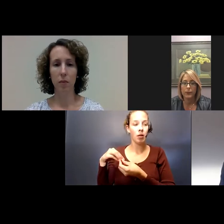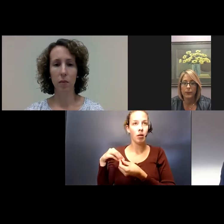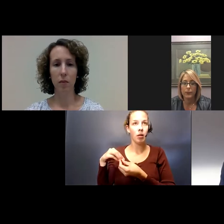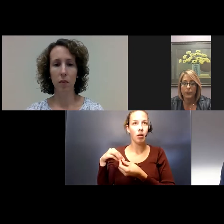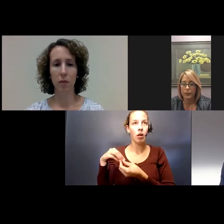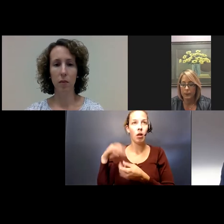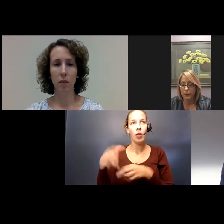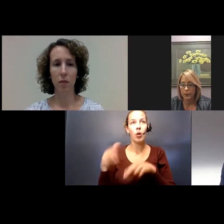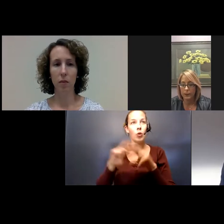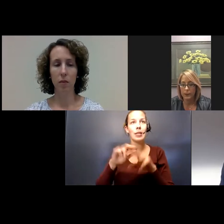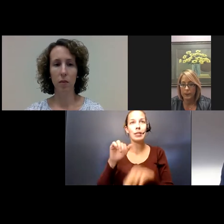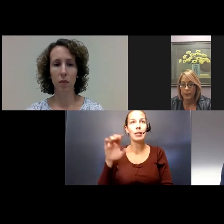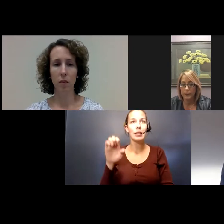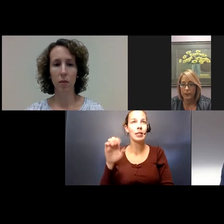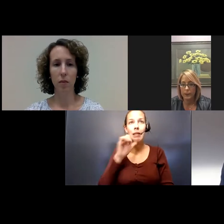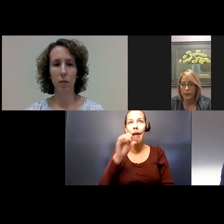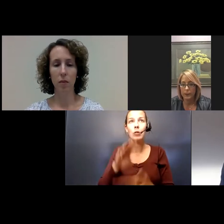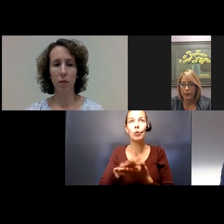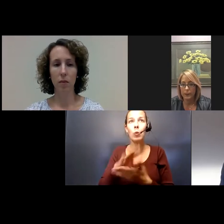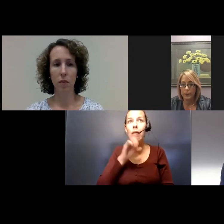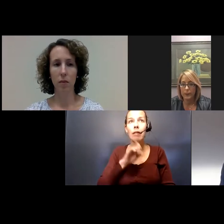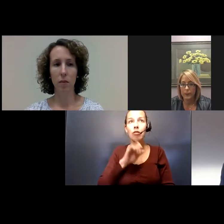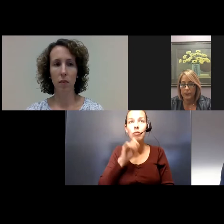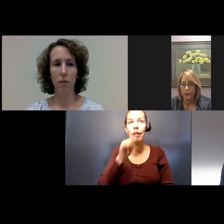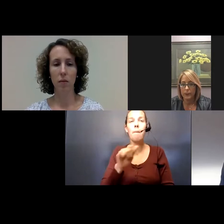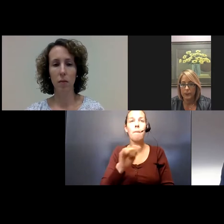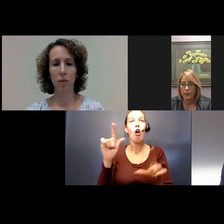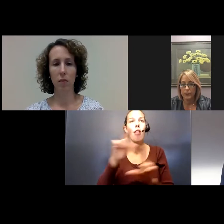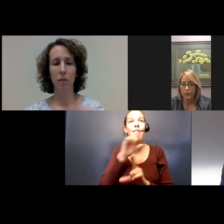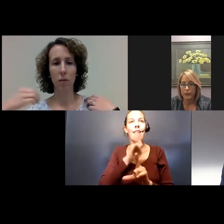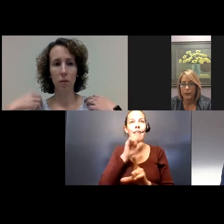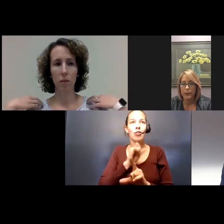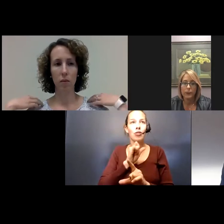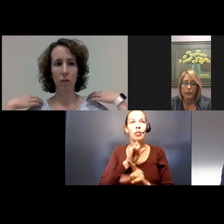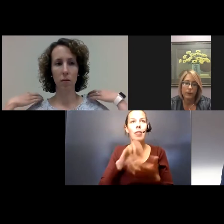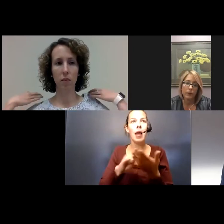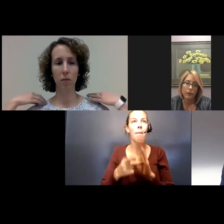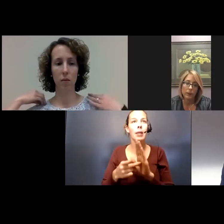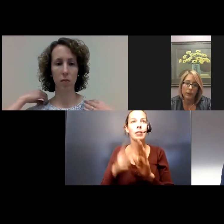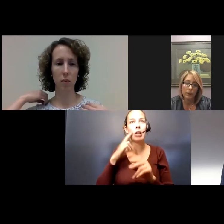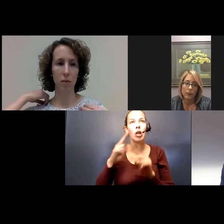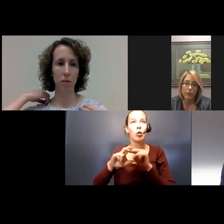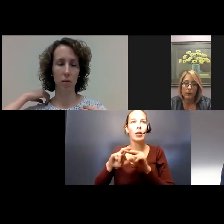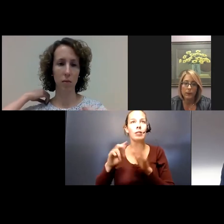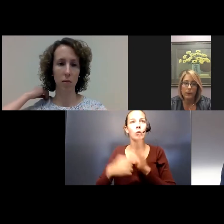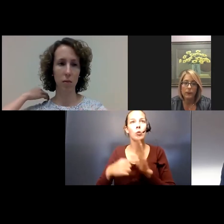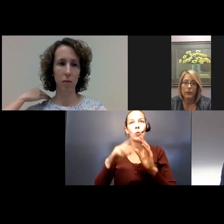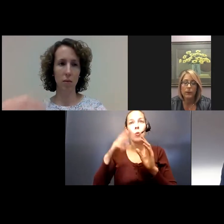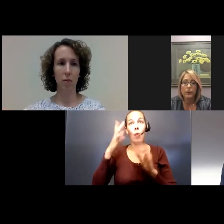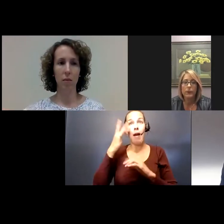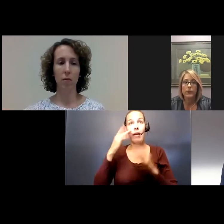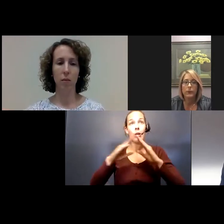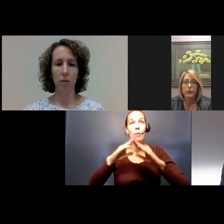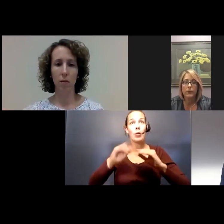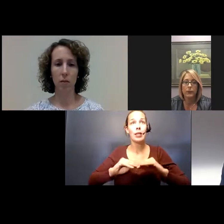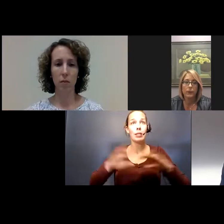are not in school-age persons, but in all ages. That means that the increase is due to community spread. The